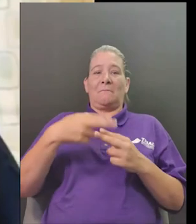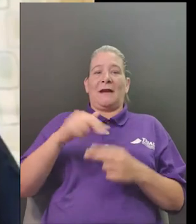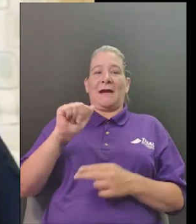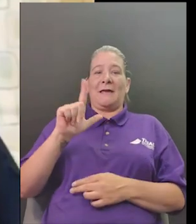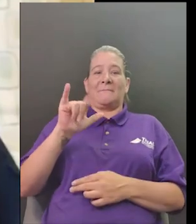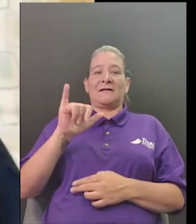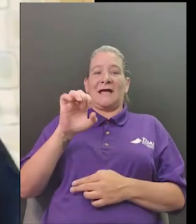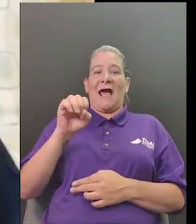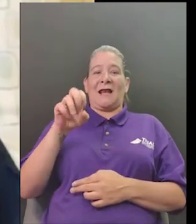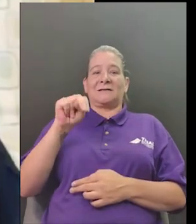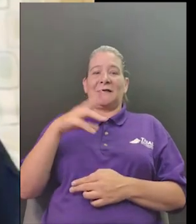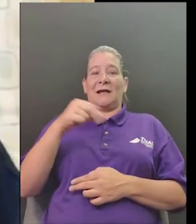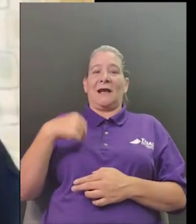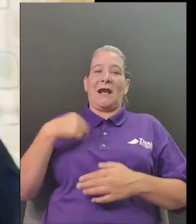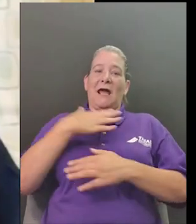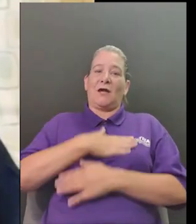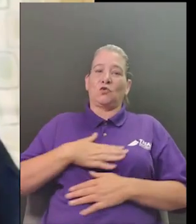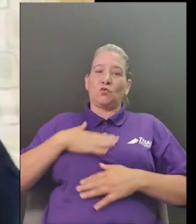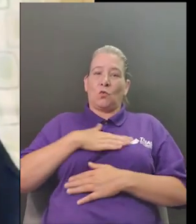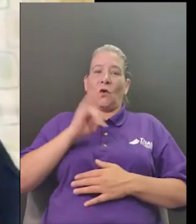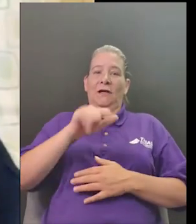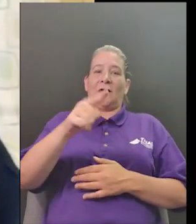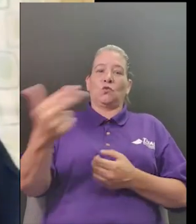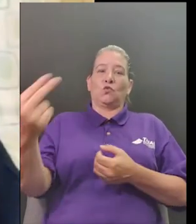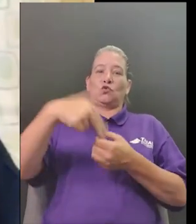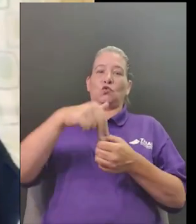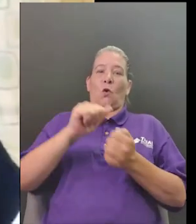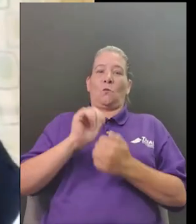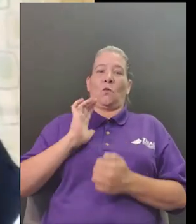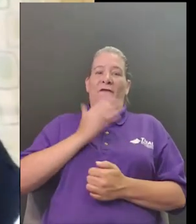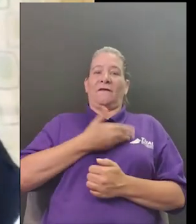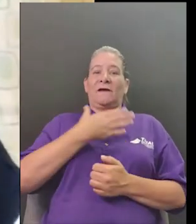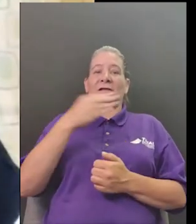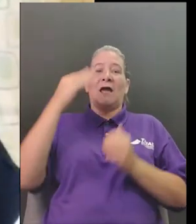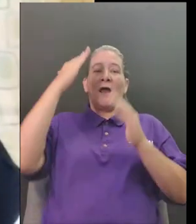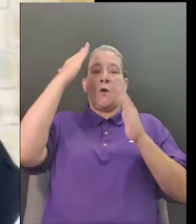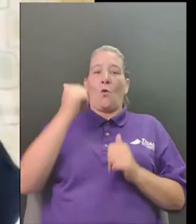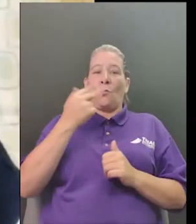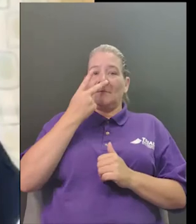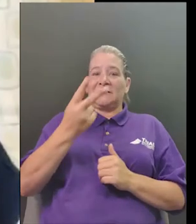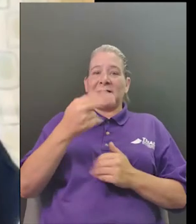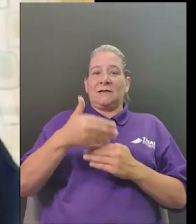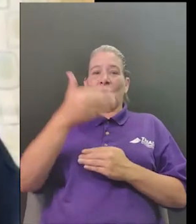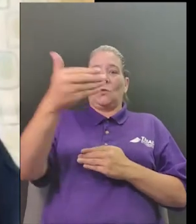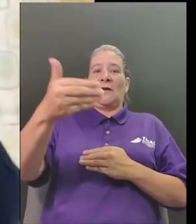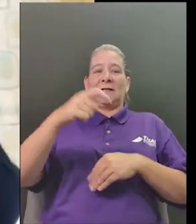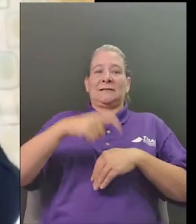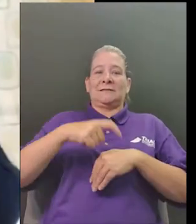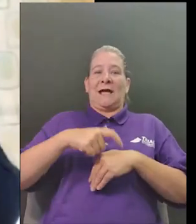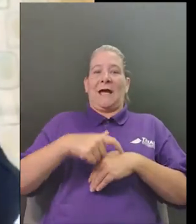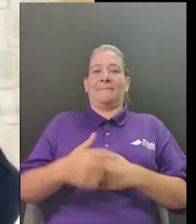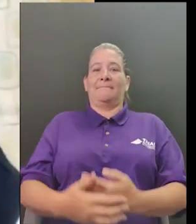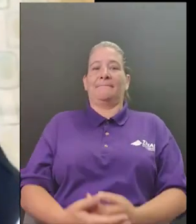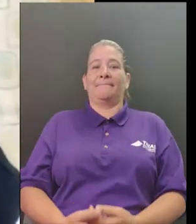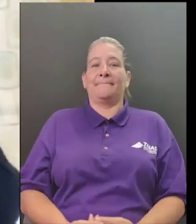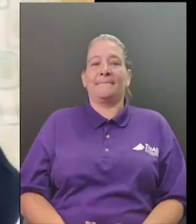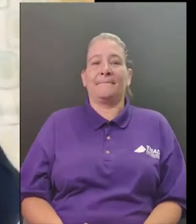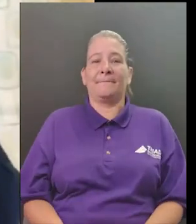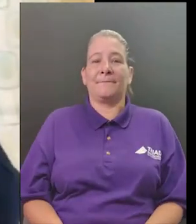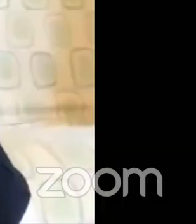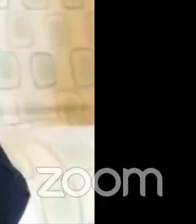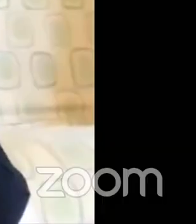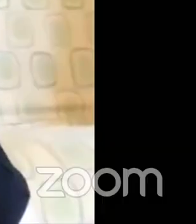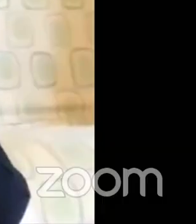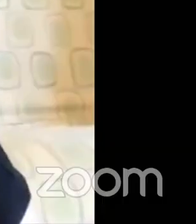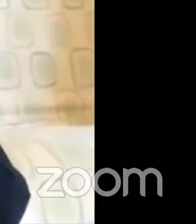outside and enjoy the fireworks so happy fourth of july and we'll see you next time um from the national first ladies